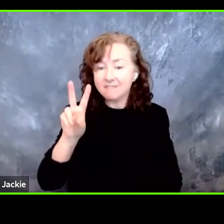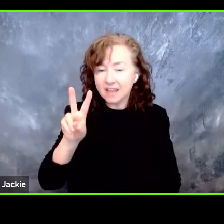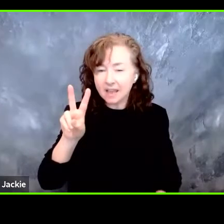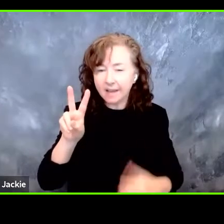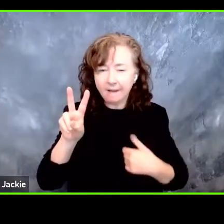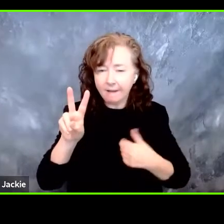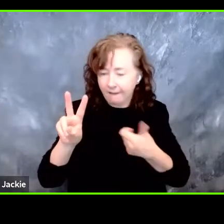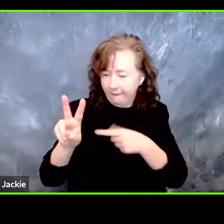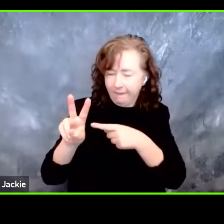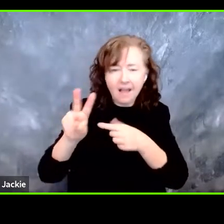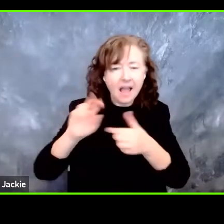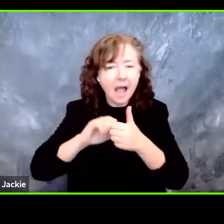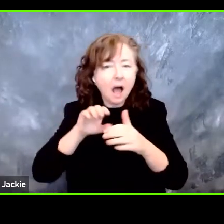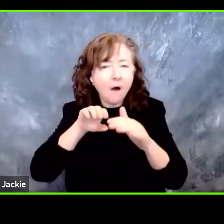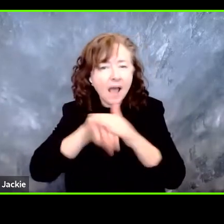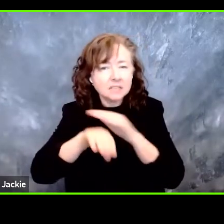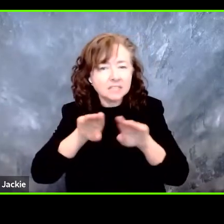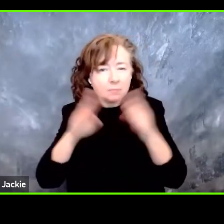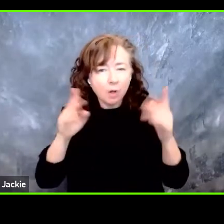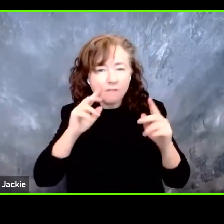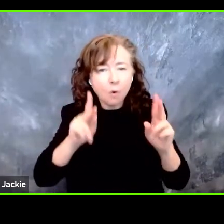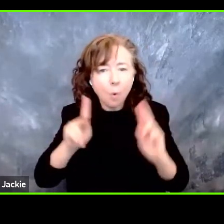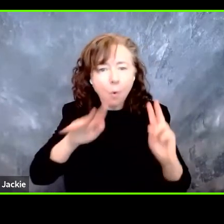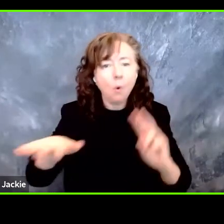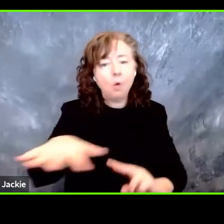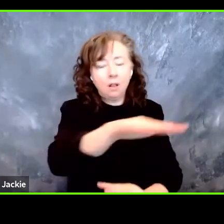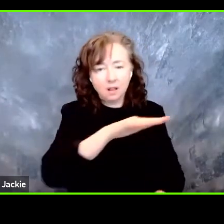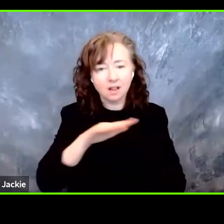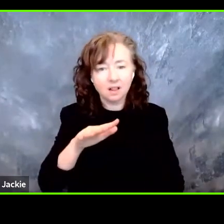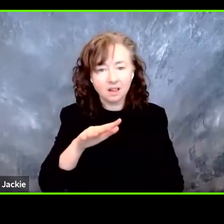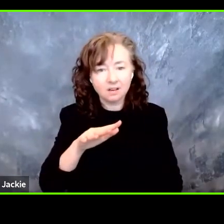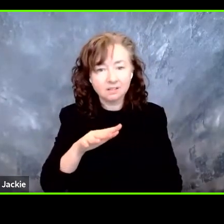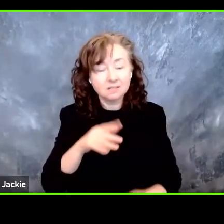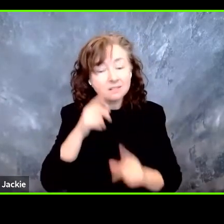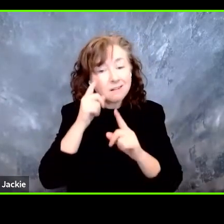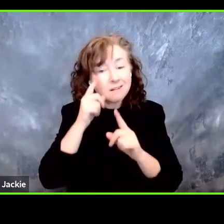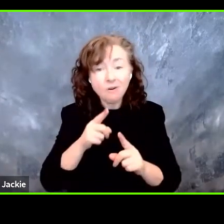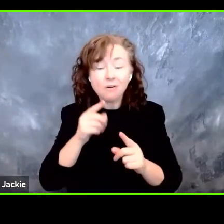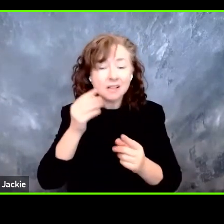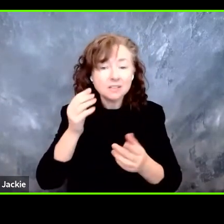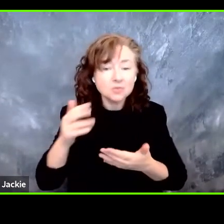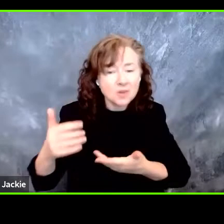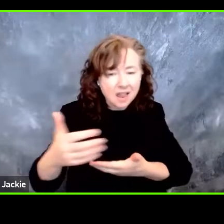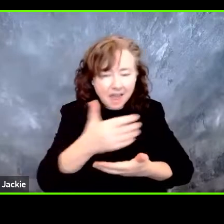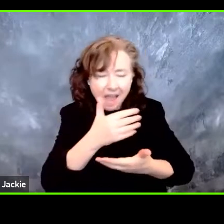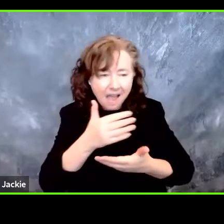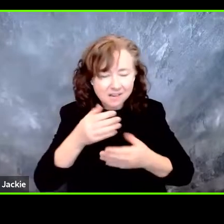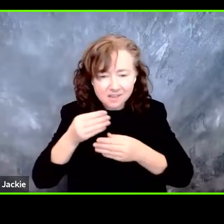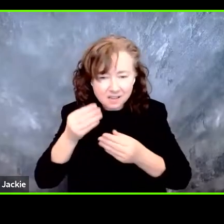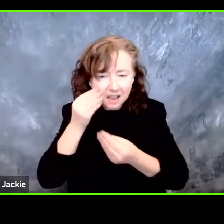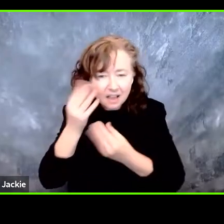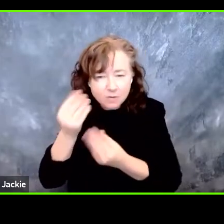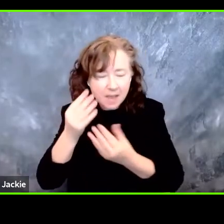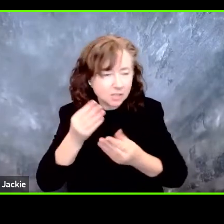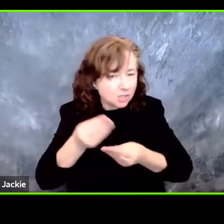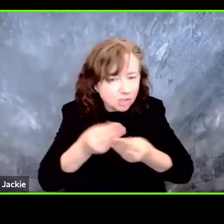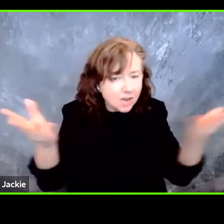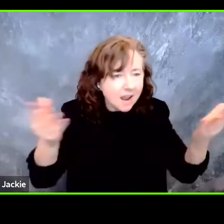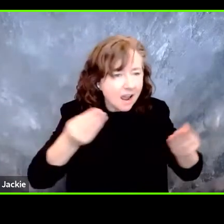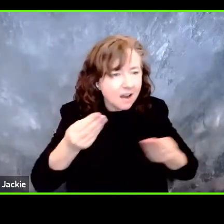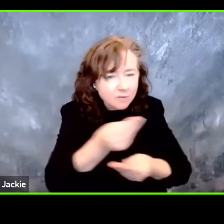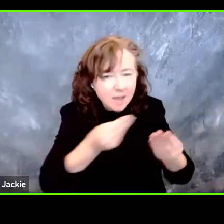to everyone. The goal is to collect, share and advance information on design